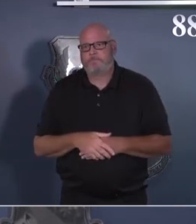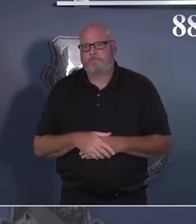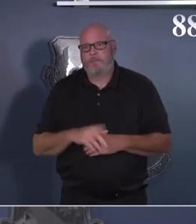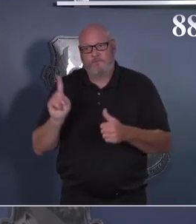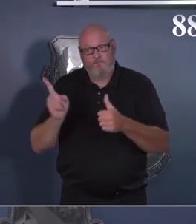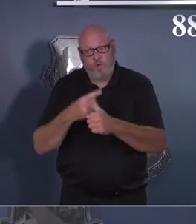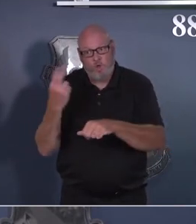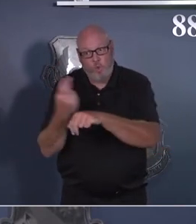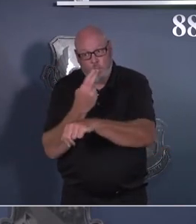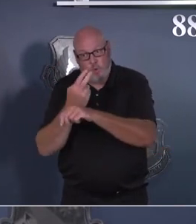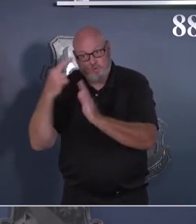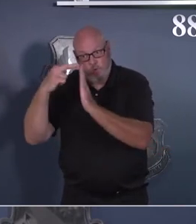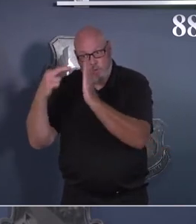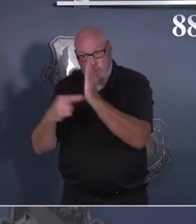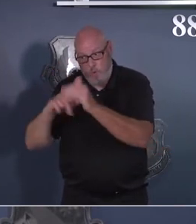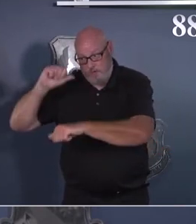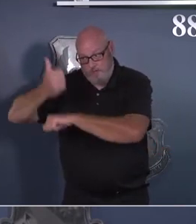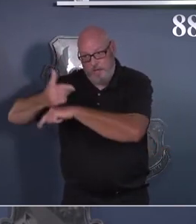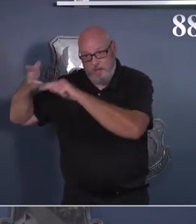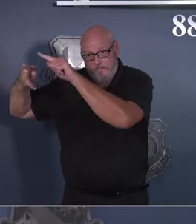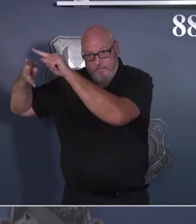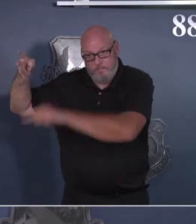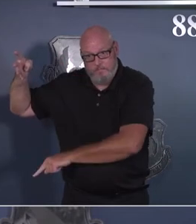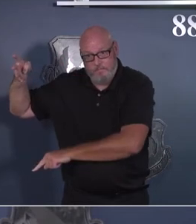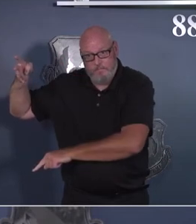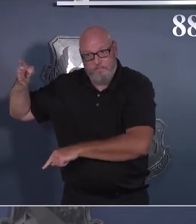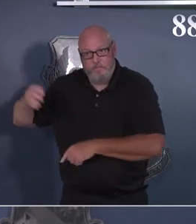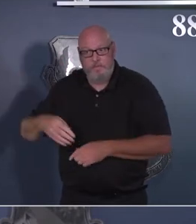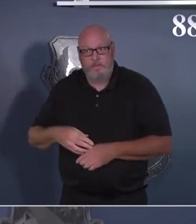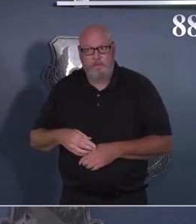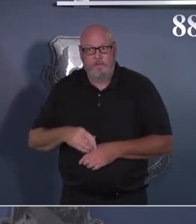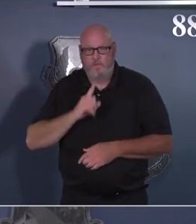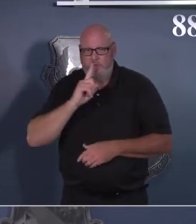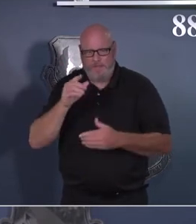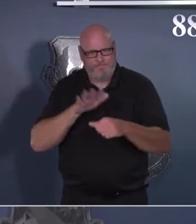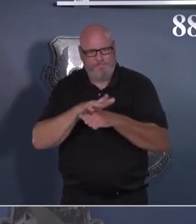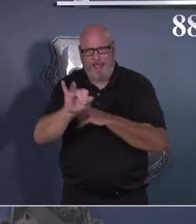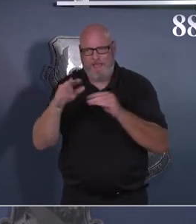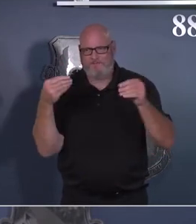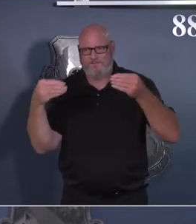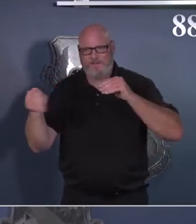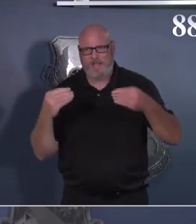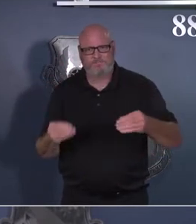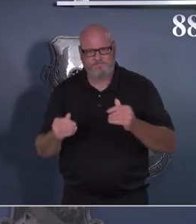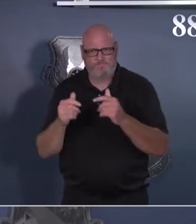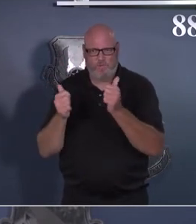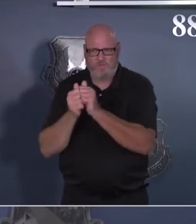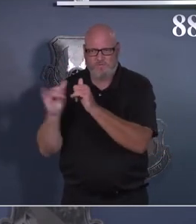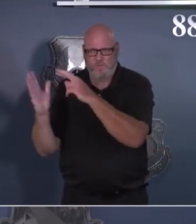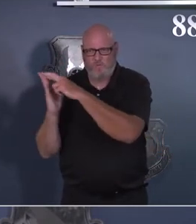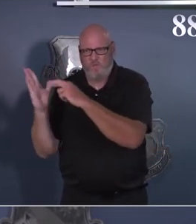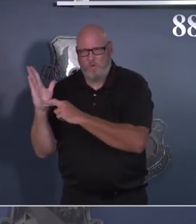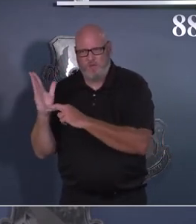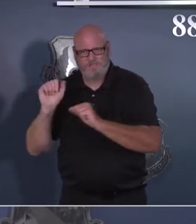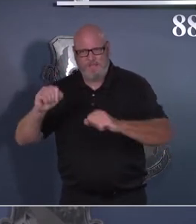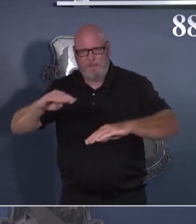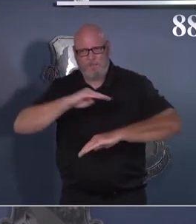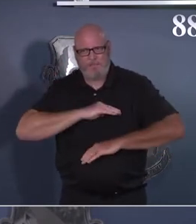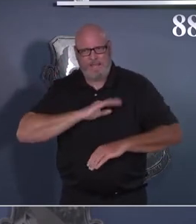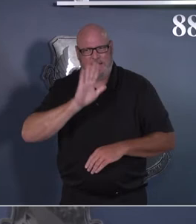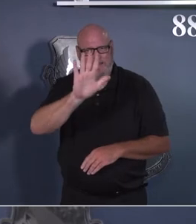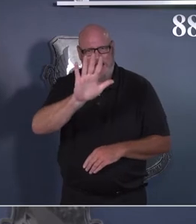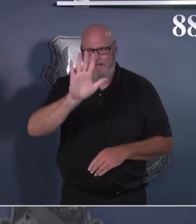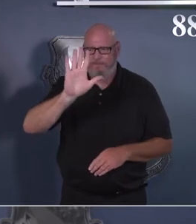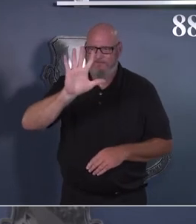you're going to have the flexibility you need with regular telework and situational or ad hoc telework